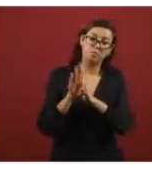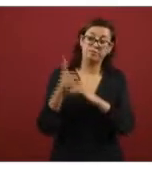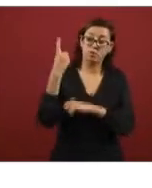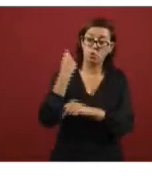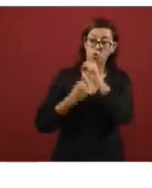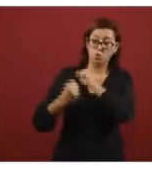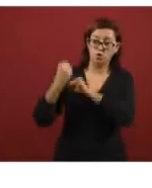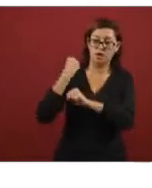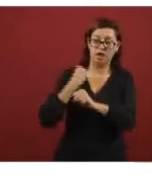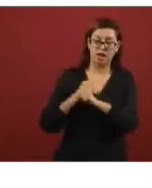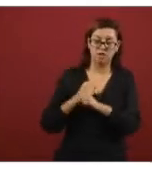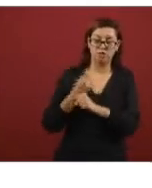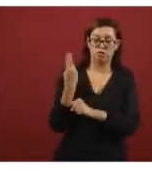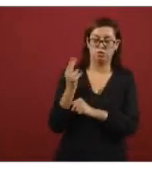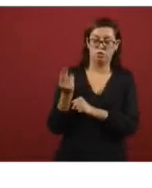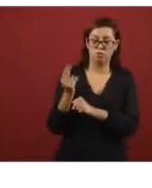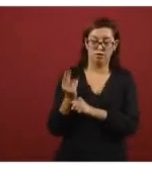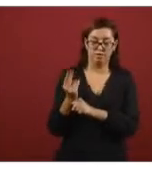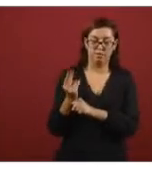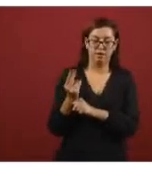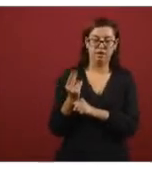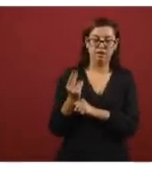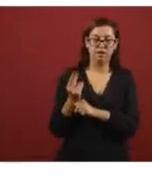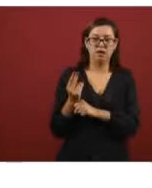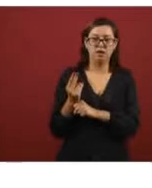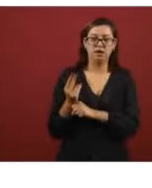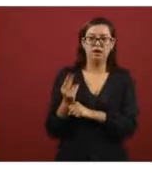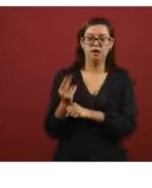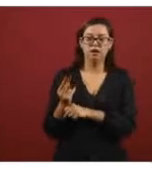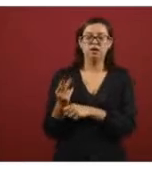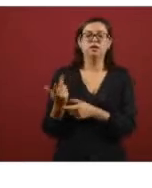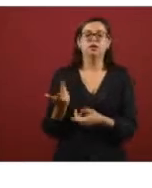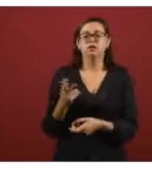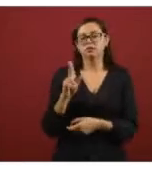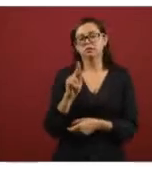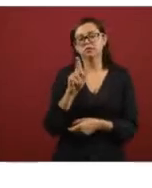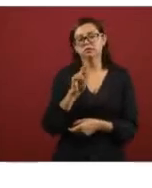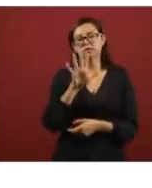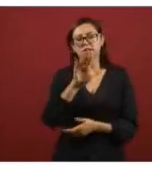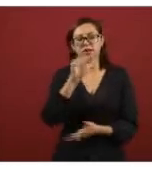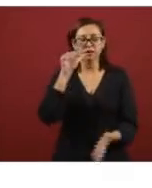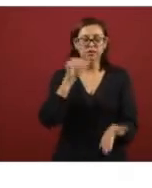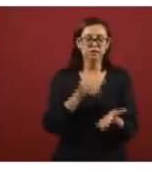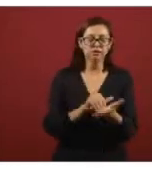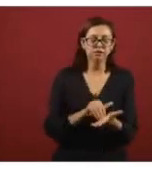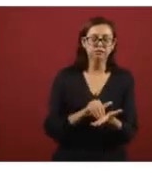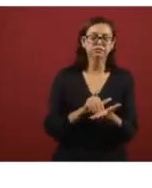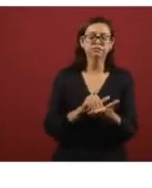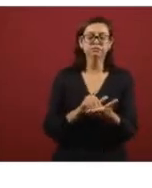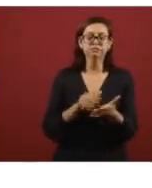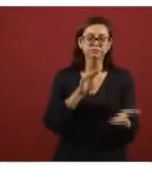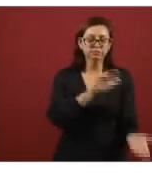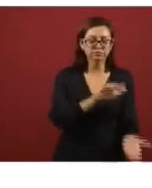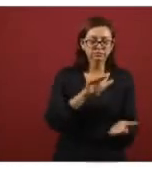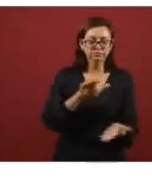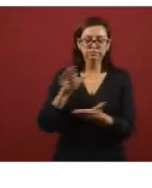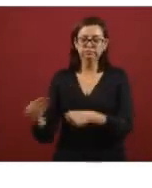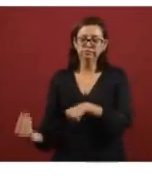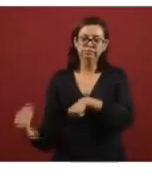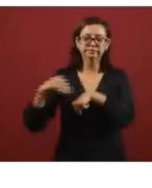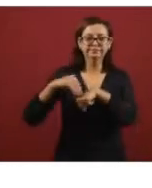median of uh November last year and and it's about 85 to 95